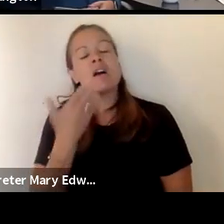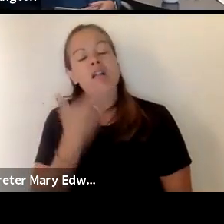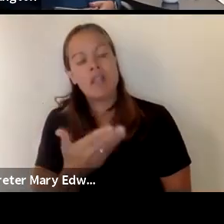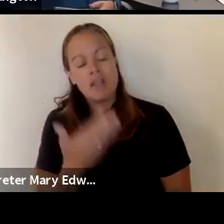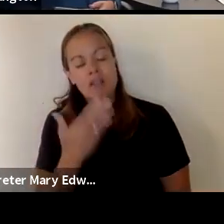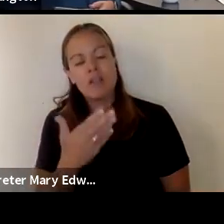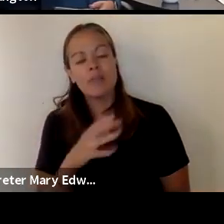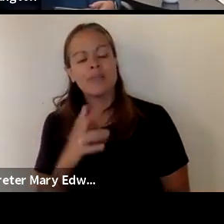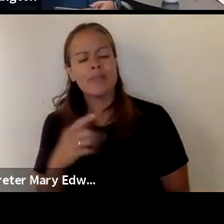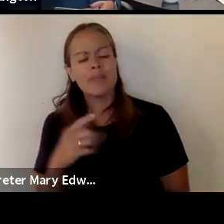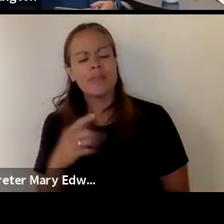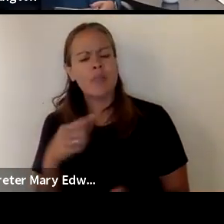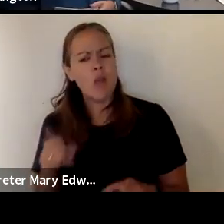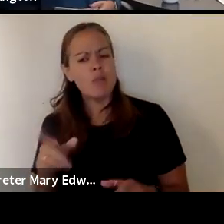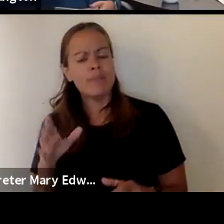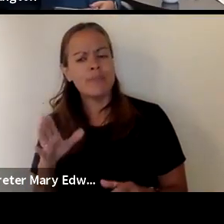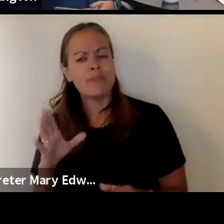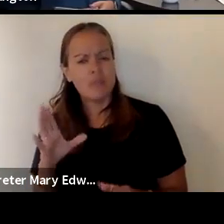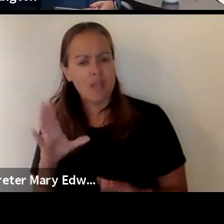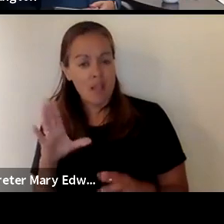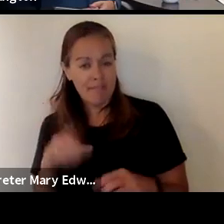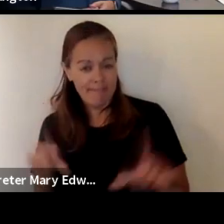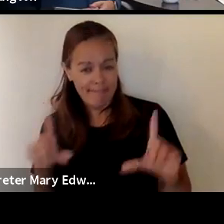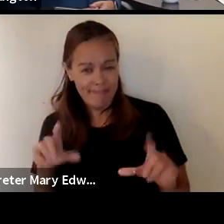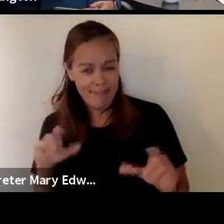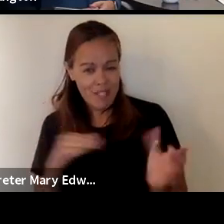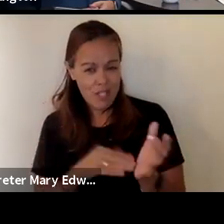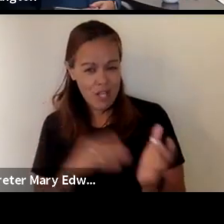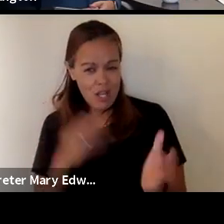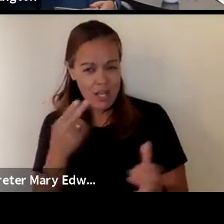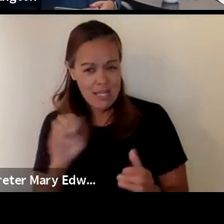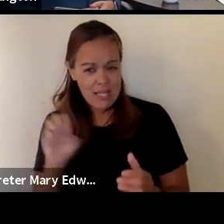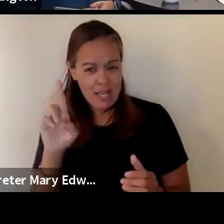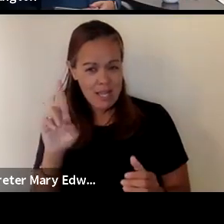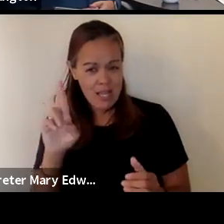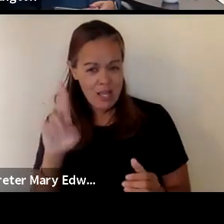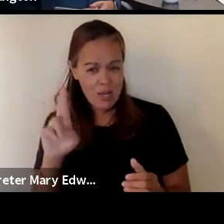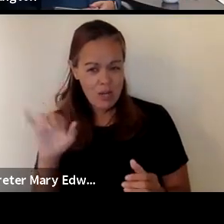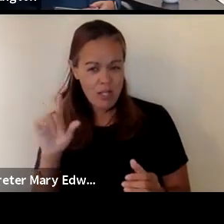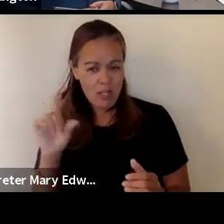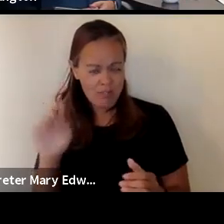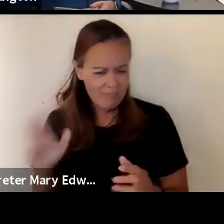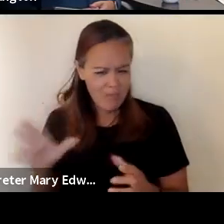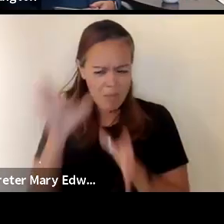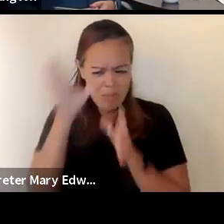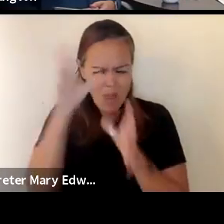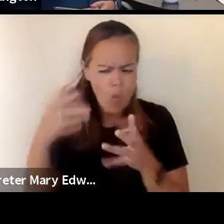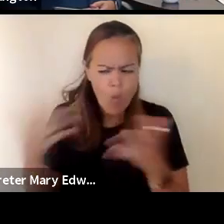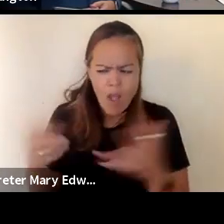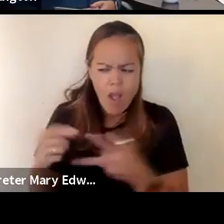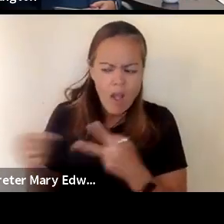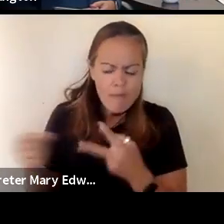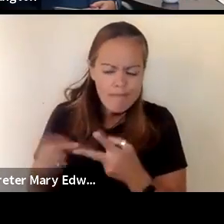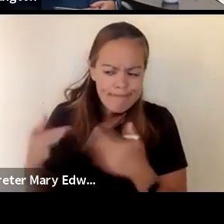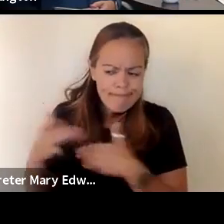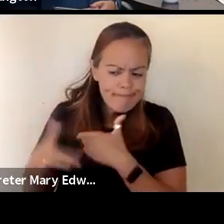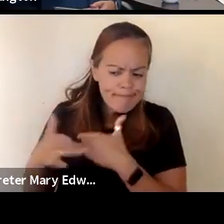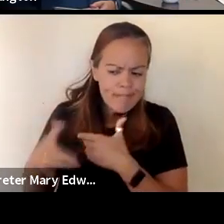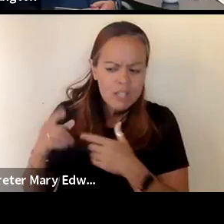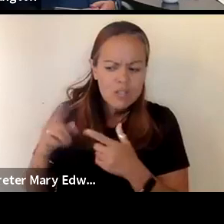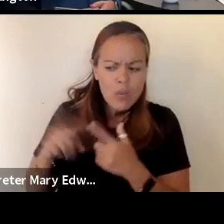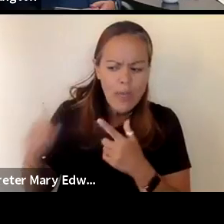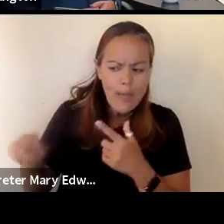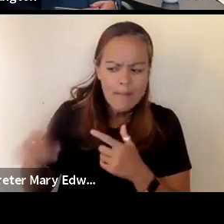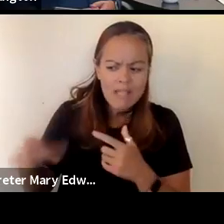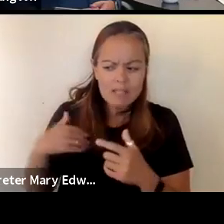while we're on well i have you on the screen dr harrington um there are parents that are asking what options are available to them and their child